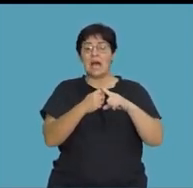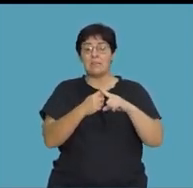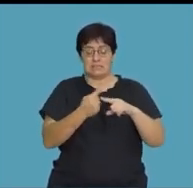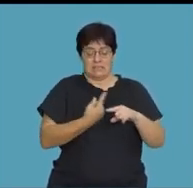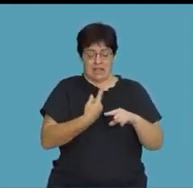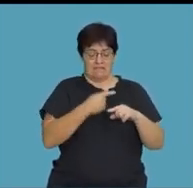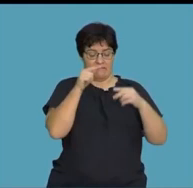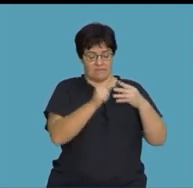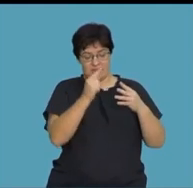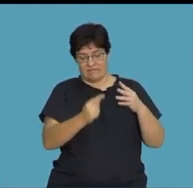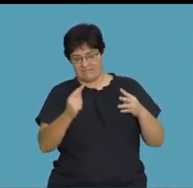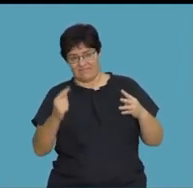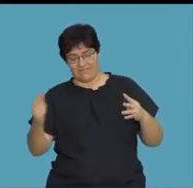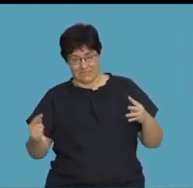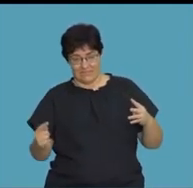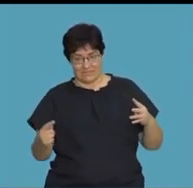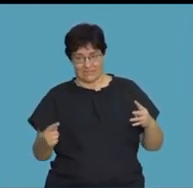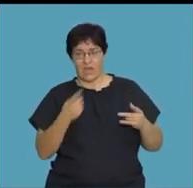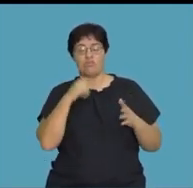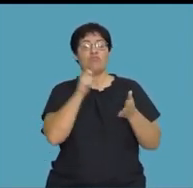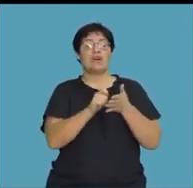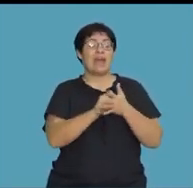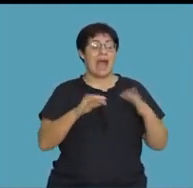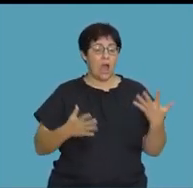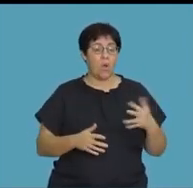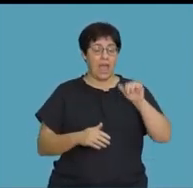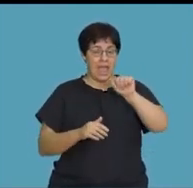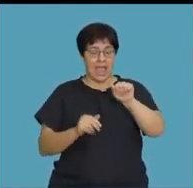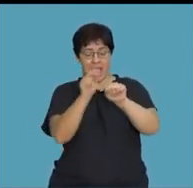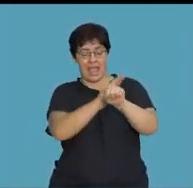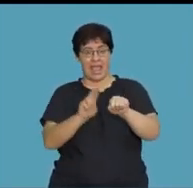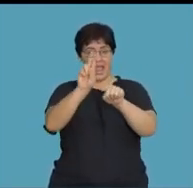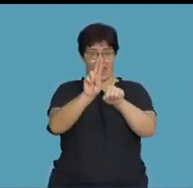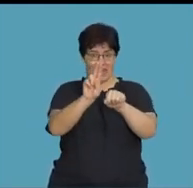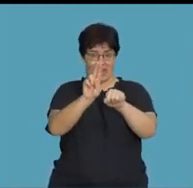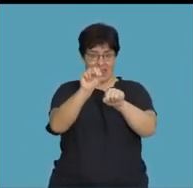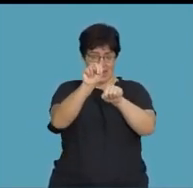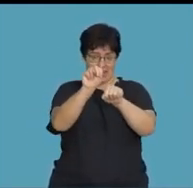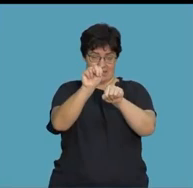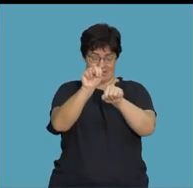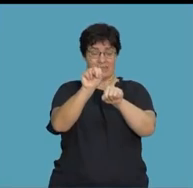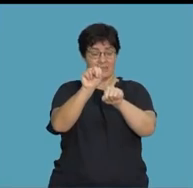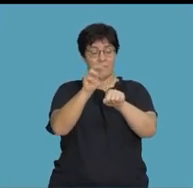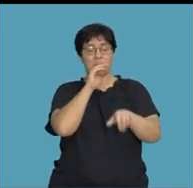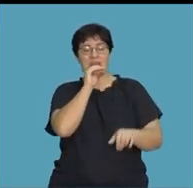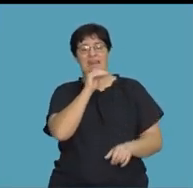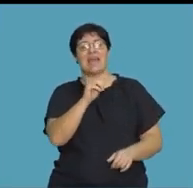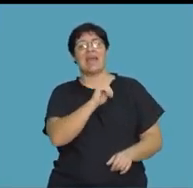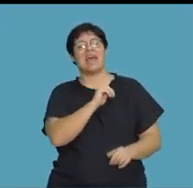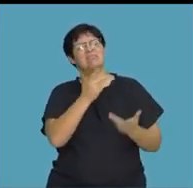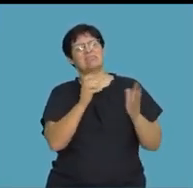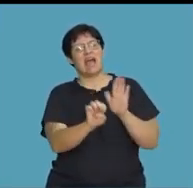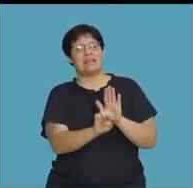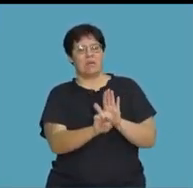by itself. So this is written in the form of a to the exponent of n, and this is an example of a